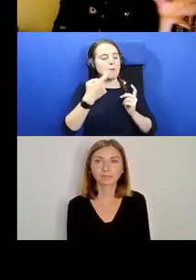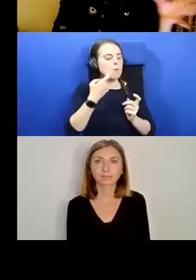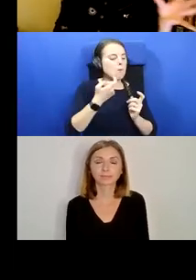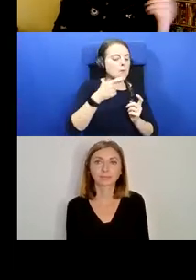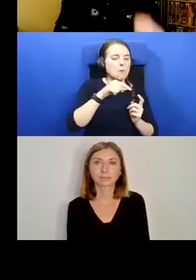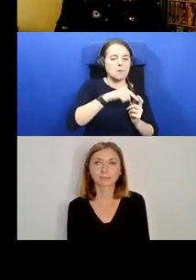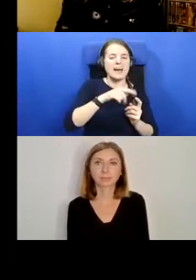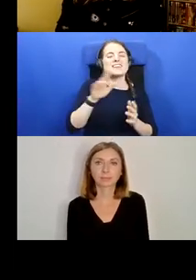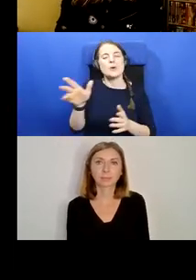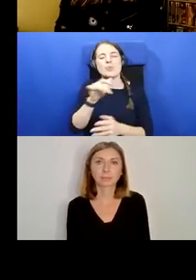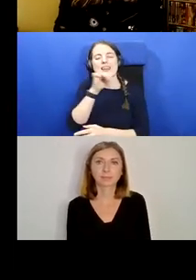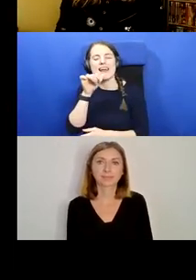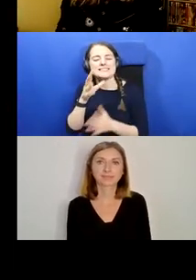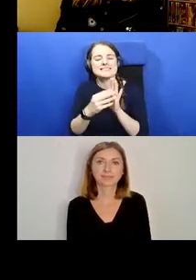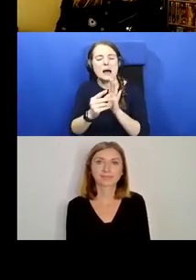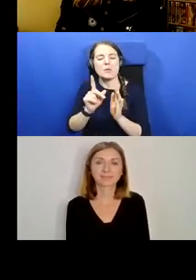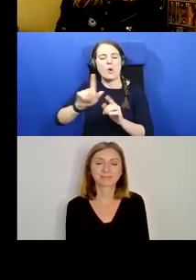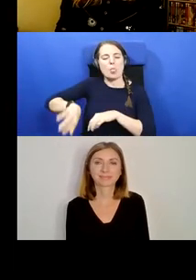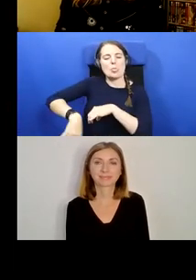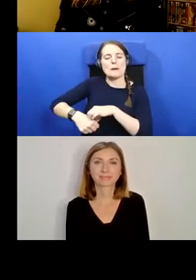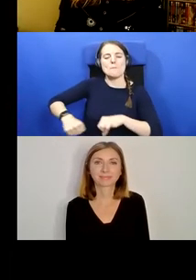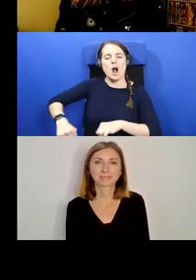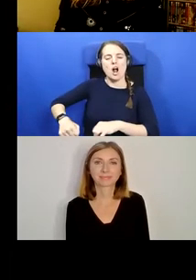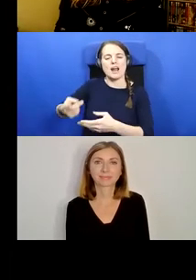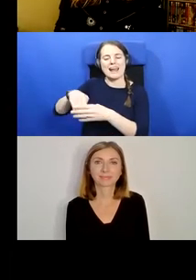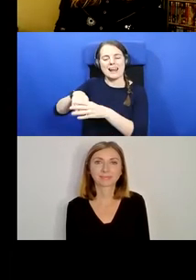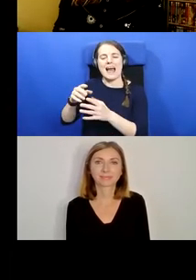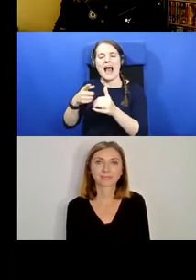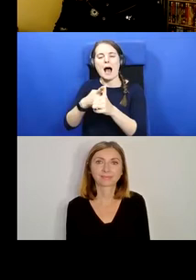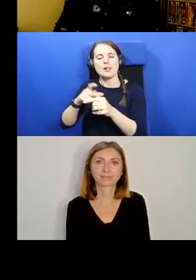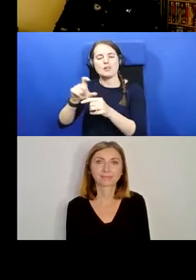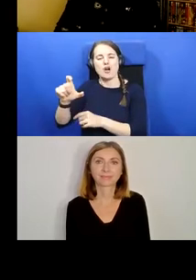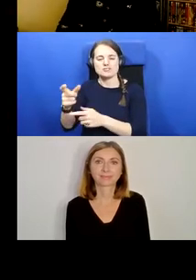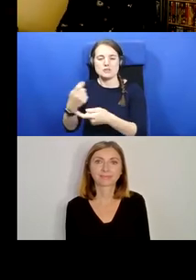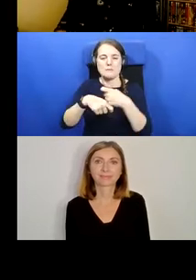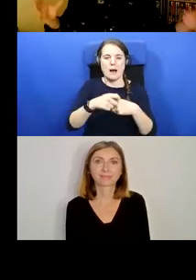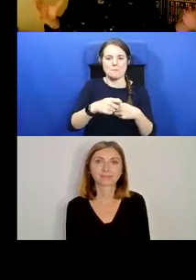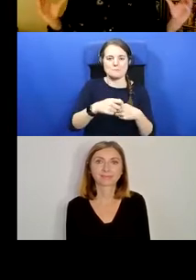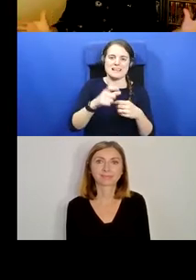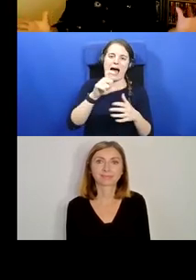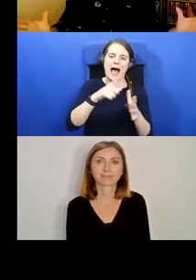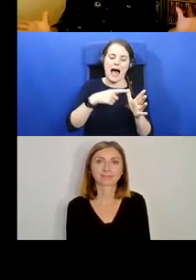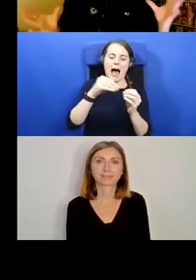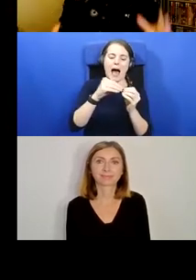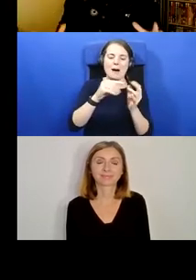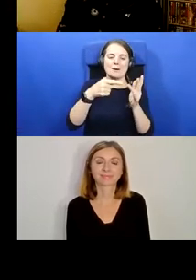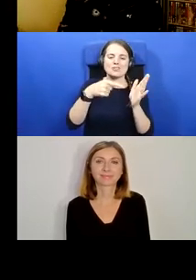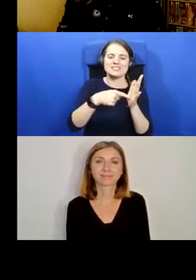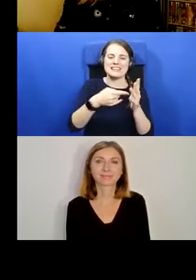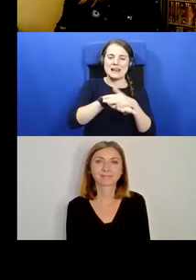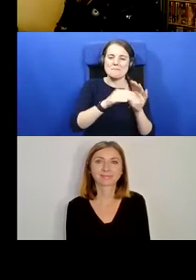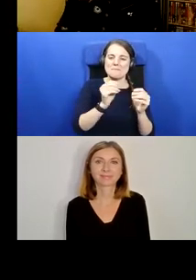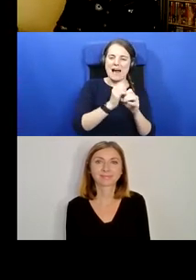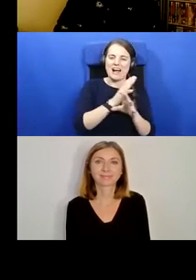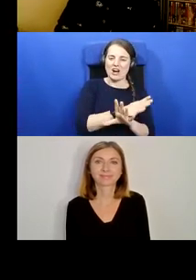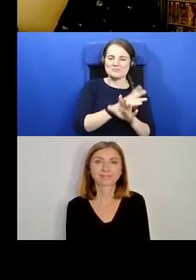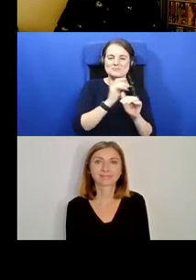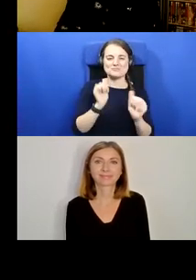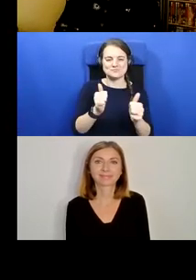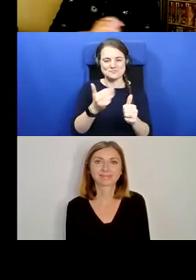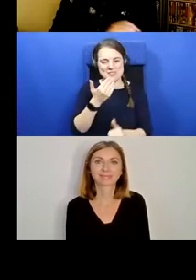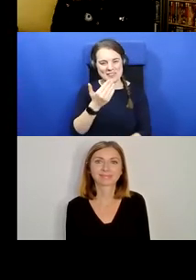Applecross, who then becomes the abbot of Bangor. Okay, I couldn't not talk about